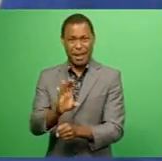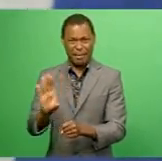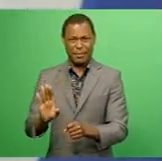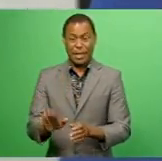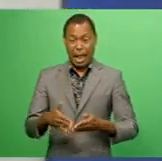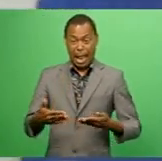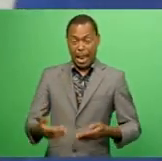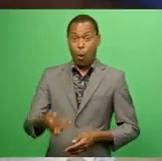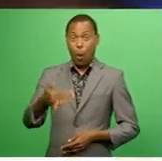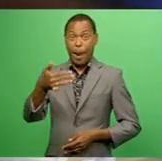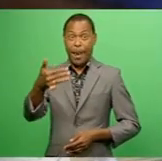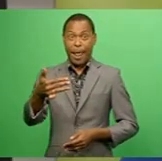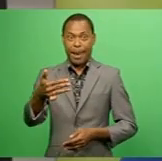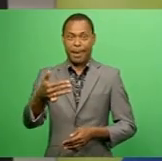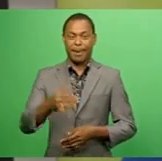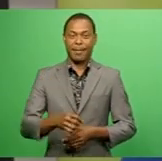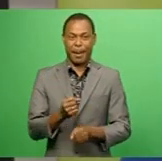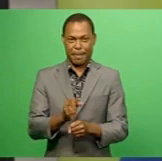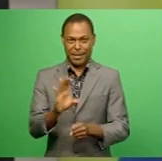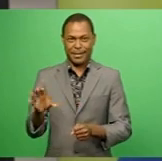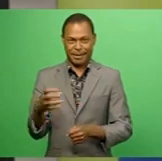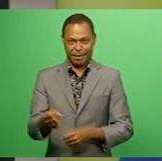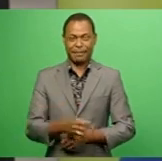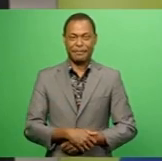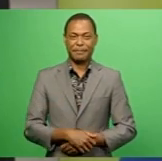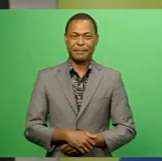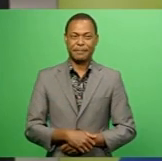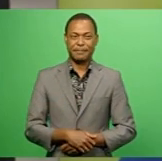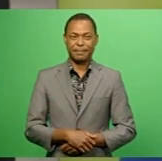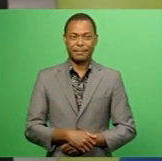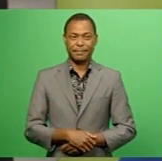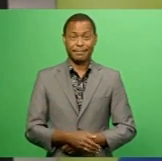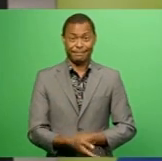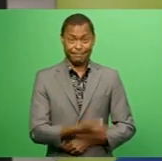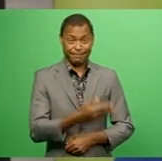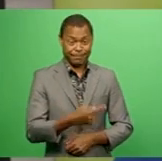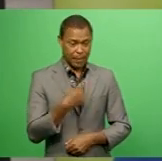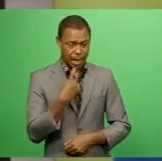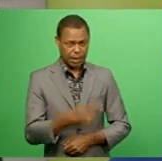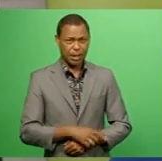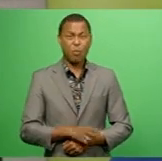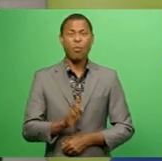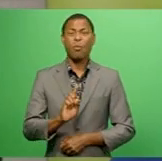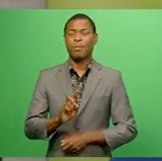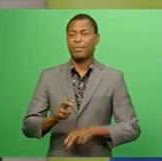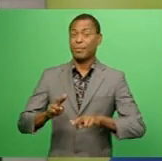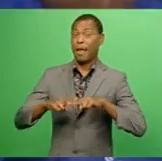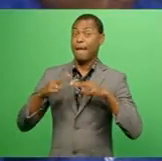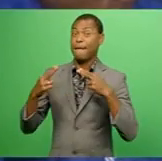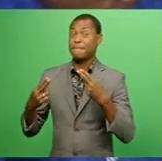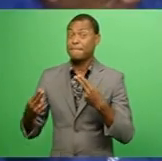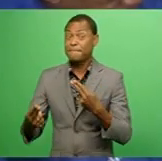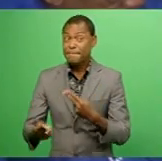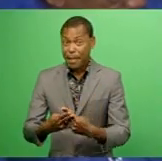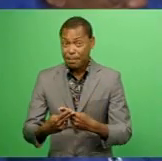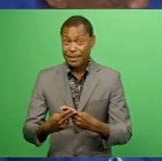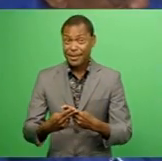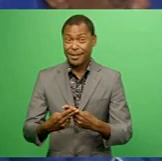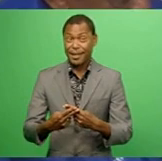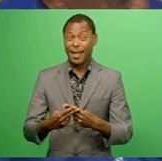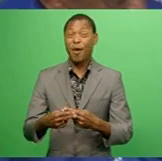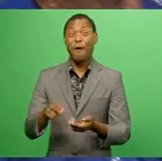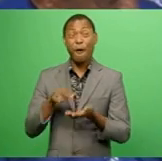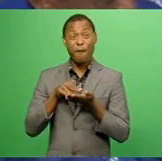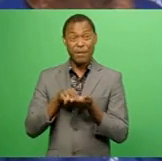other sponsors coming on board. I believe the Vuvale, families of Nandi,